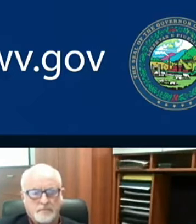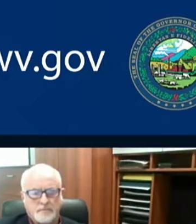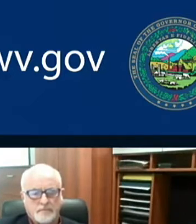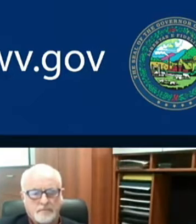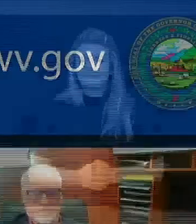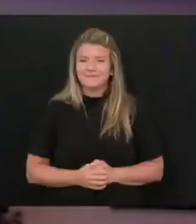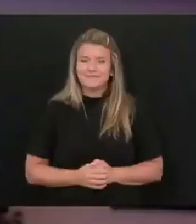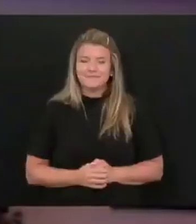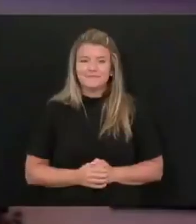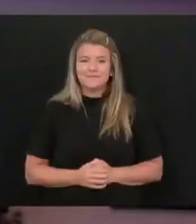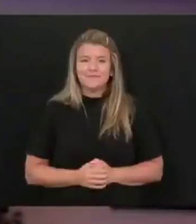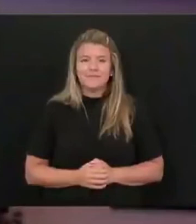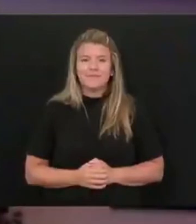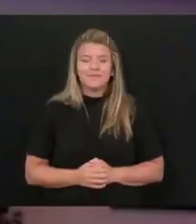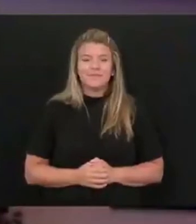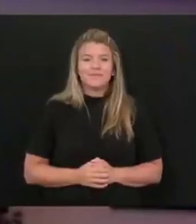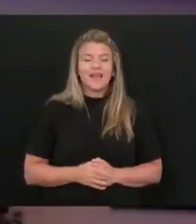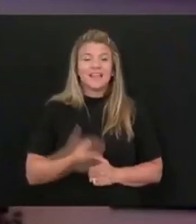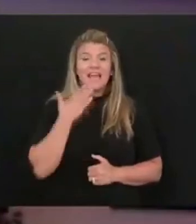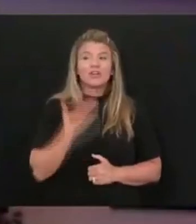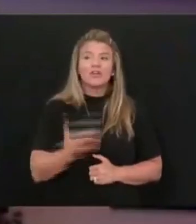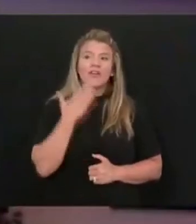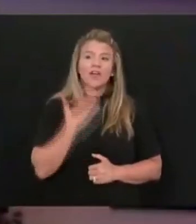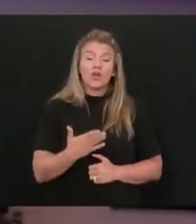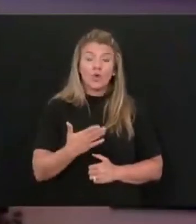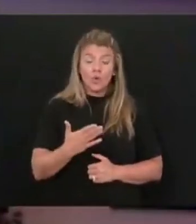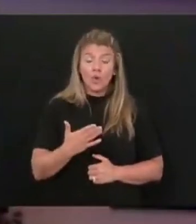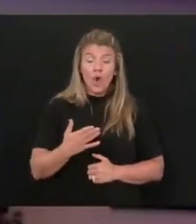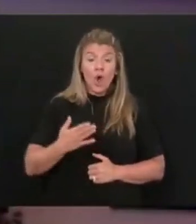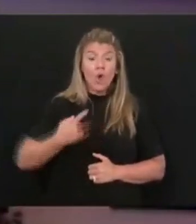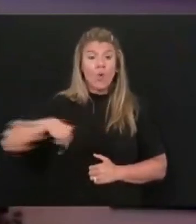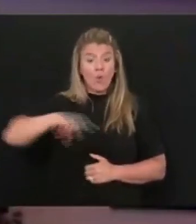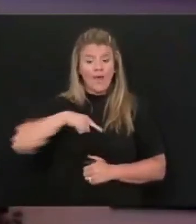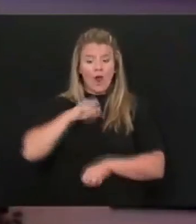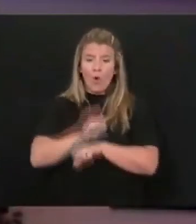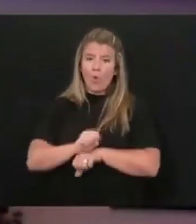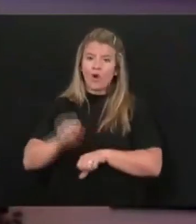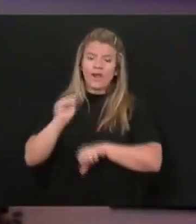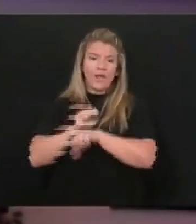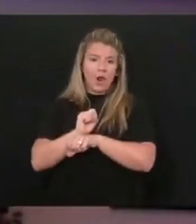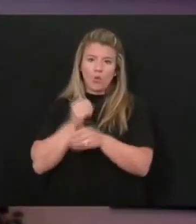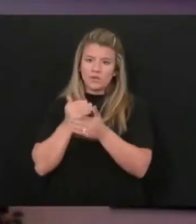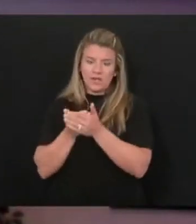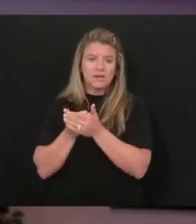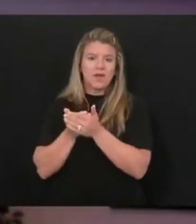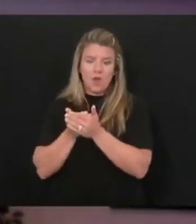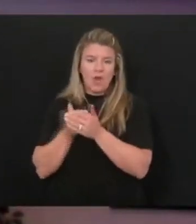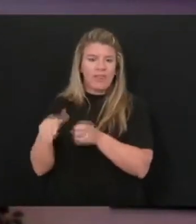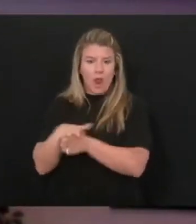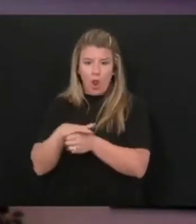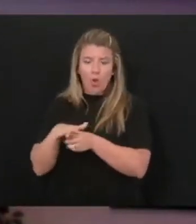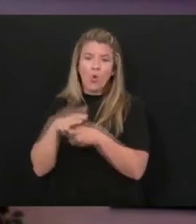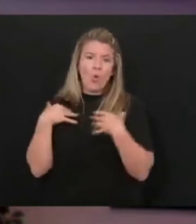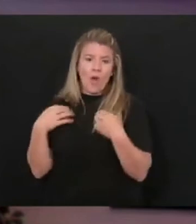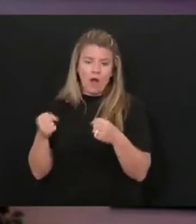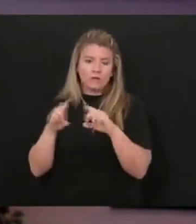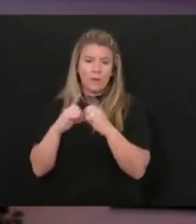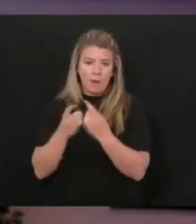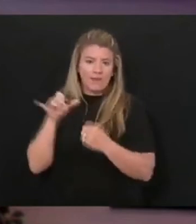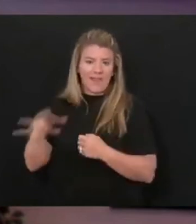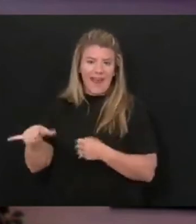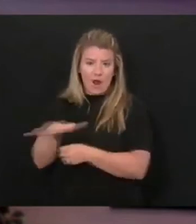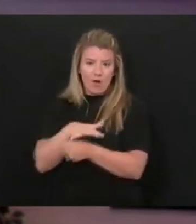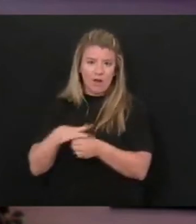Yes. Thank you, Governor. Thank you, Annie. So, we are working very closely with local health departments in the area.